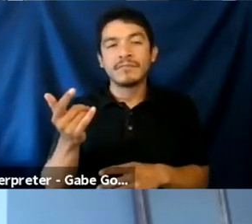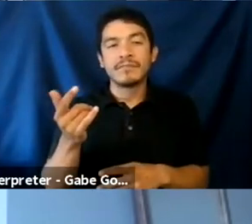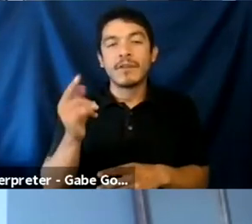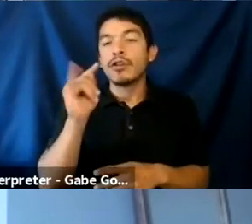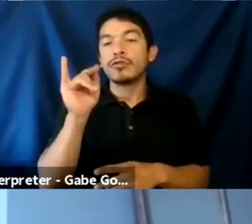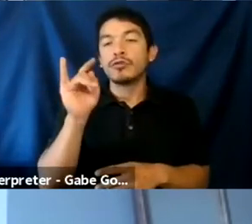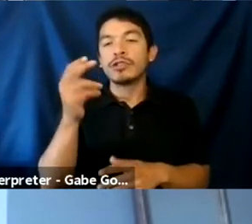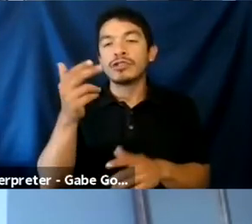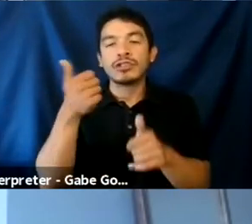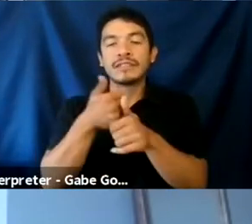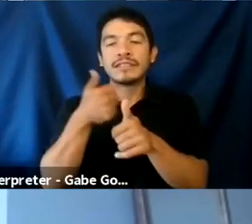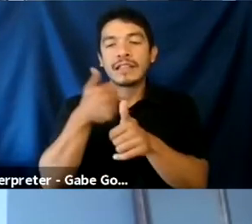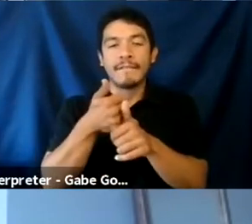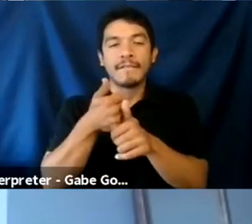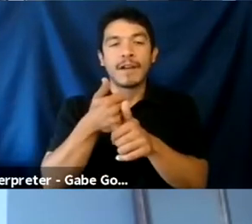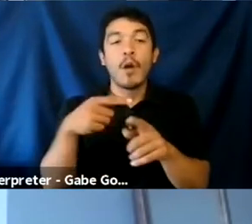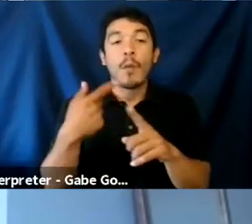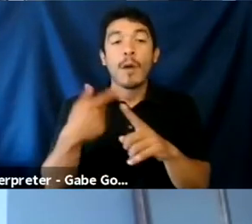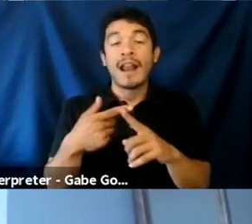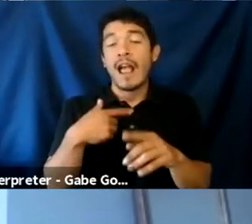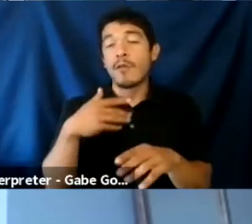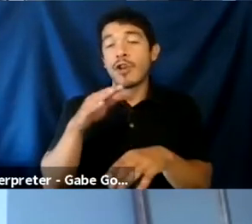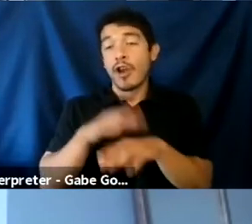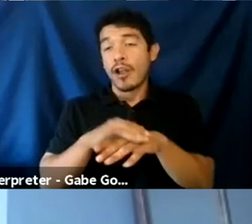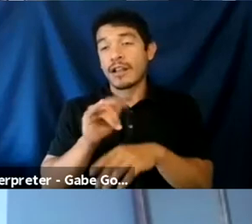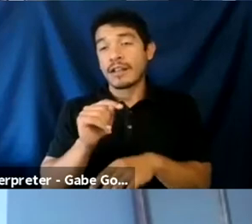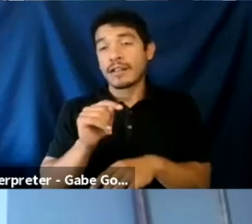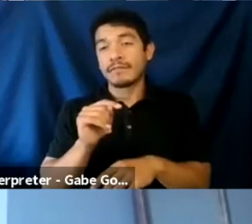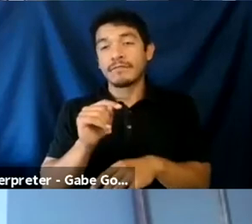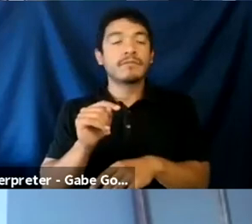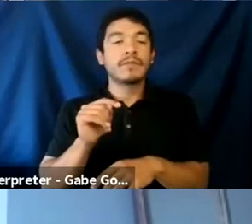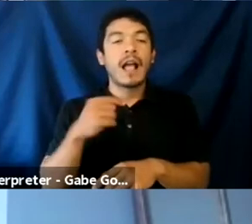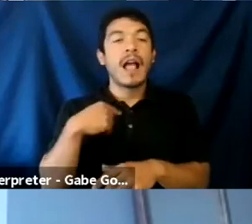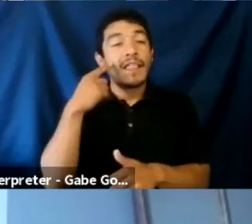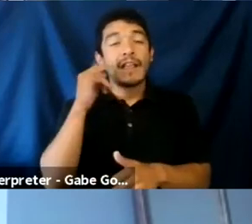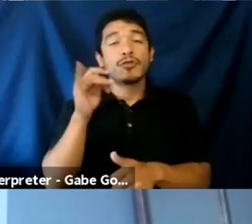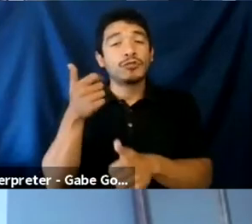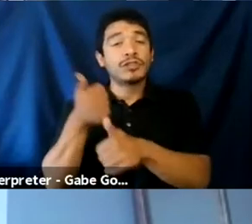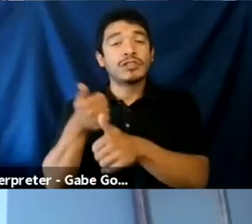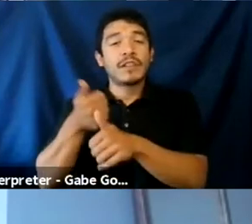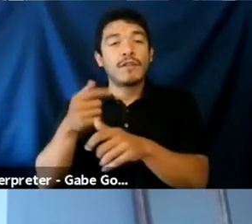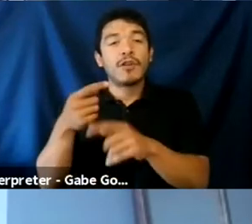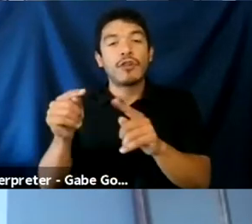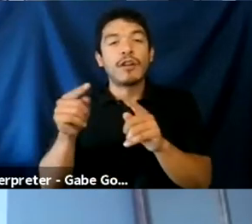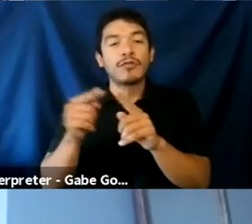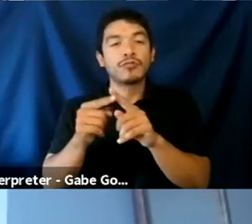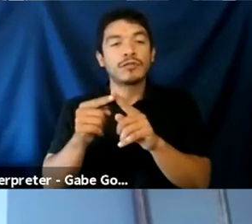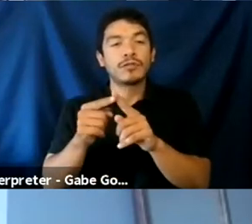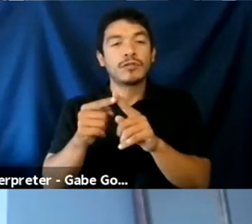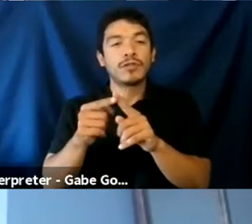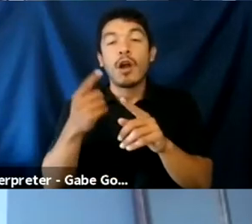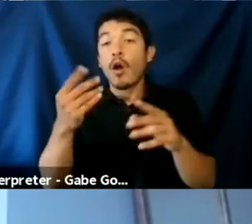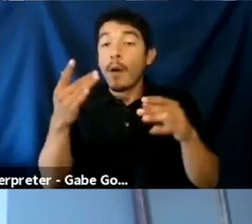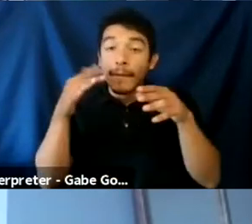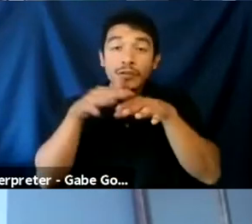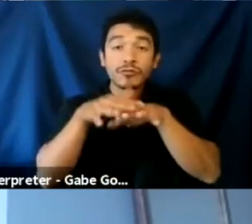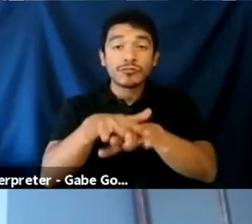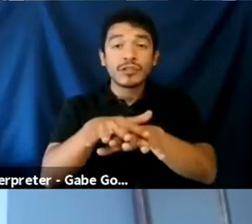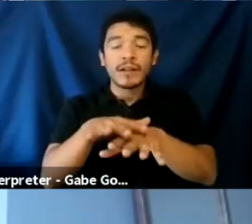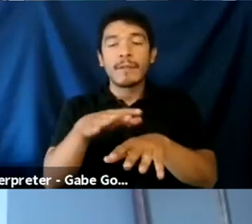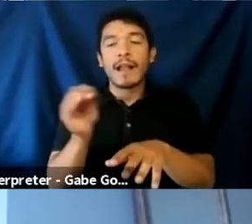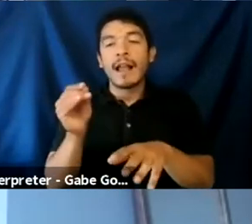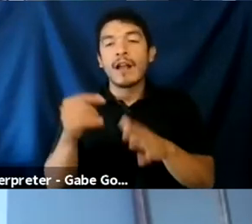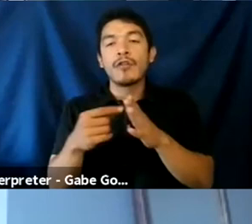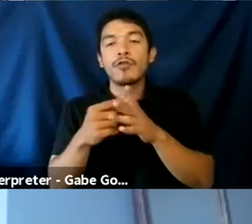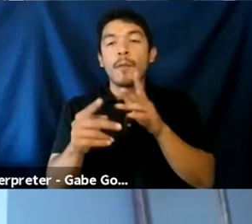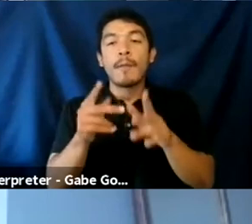Twitch itself. I mean, at least when I was reporting on them, um, extensively, like I think Twitch itself was trying to, you know, go mainstream and market itself